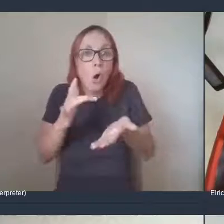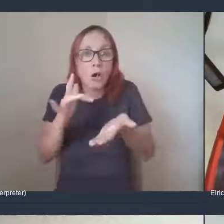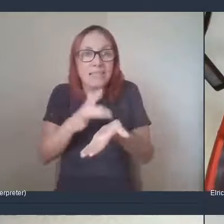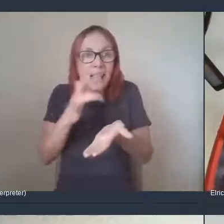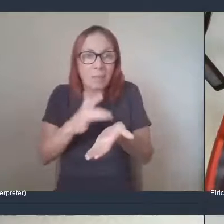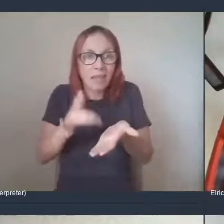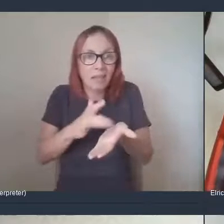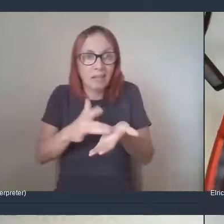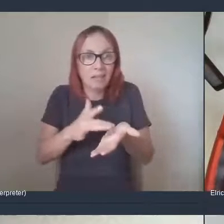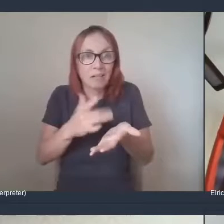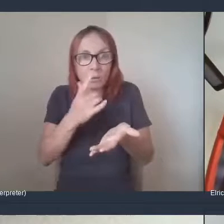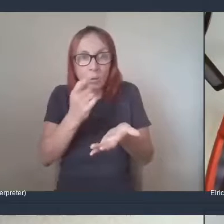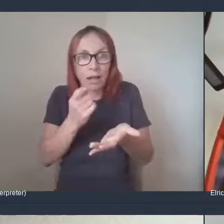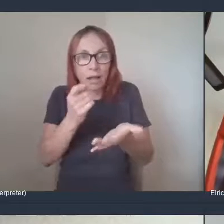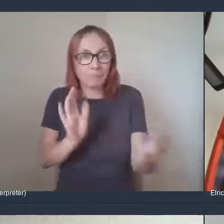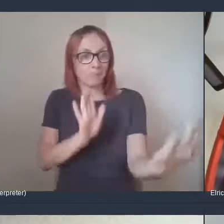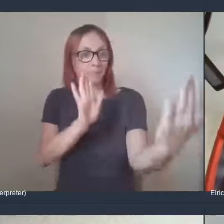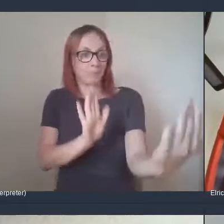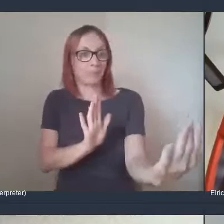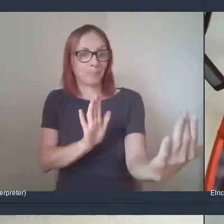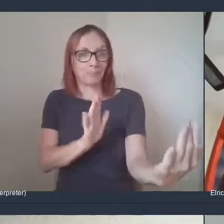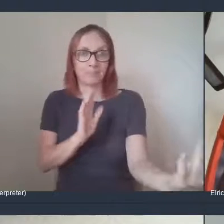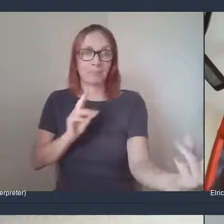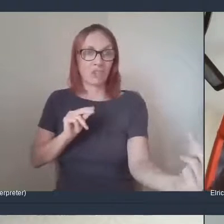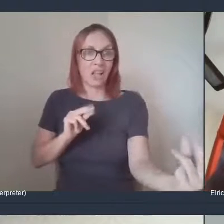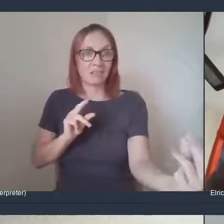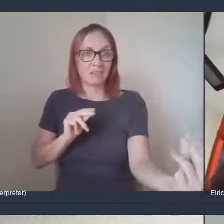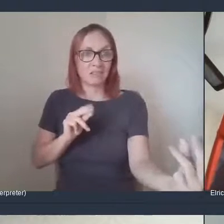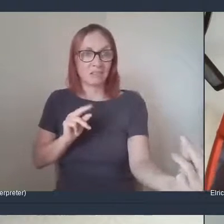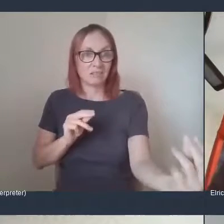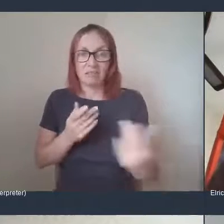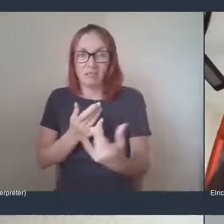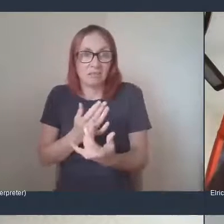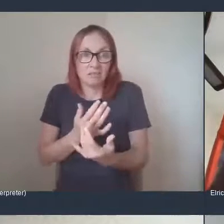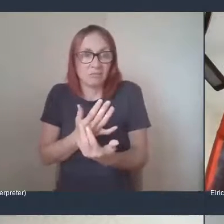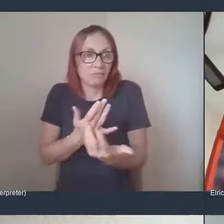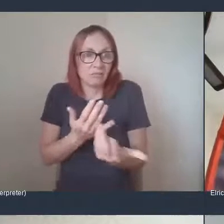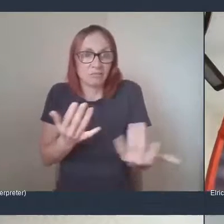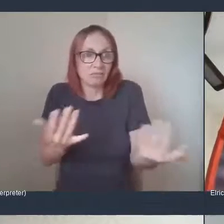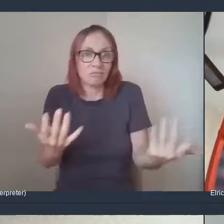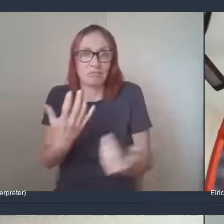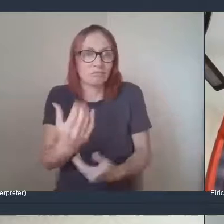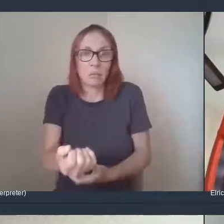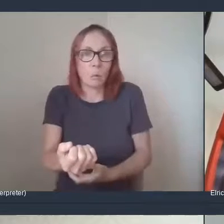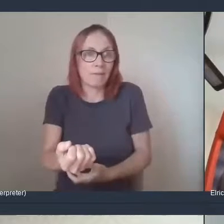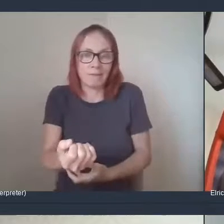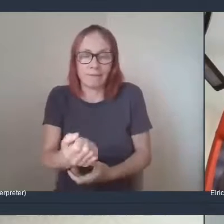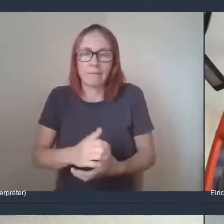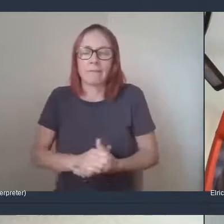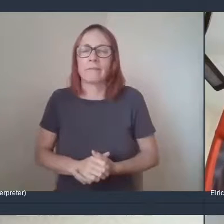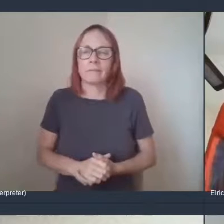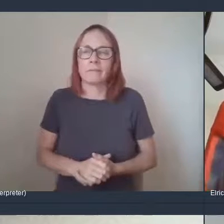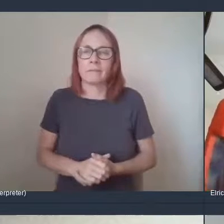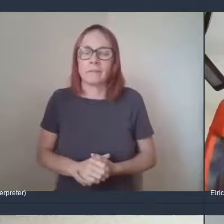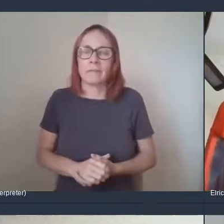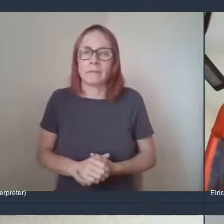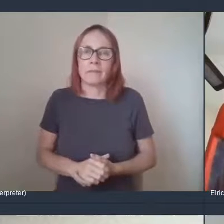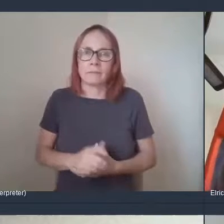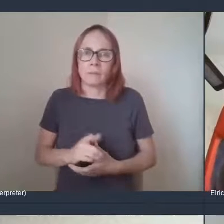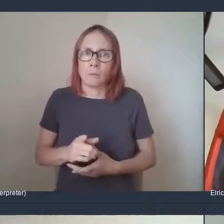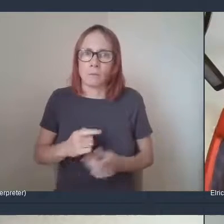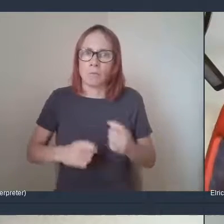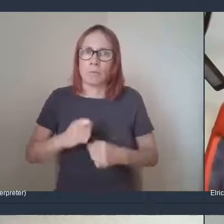to them was very important. I know people didn't have that. So we help where we can, but suddenly it's become so much more important.